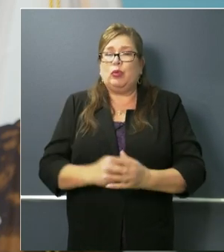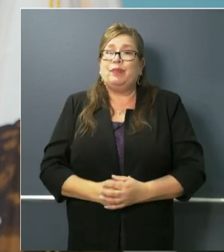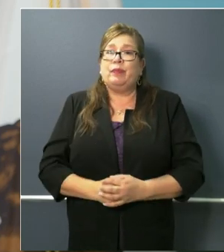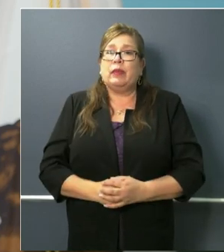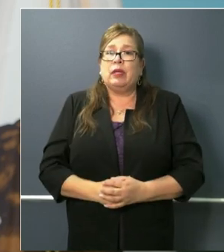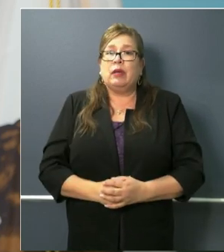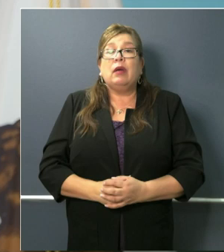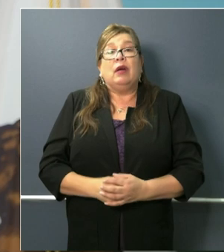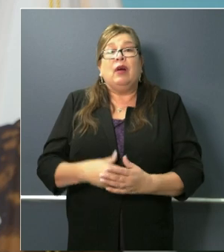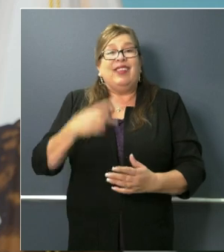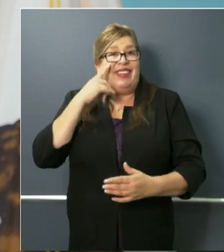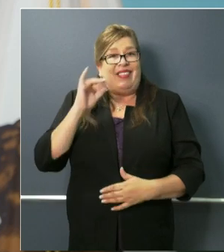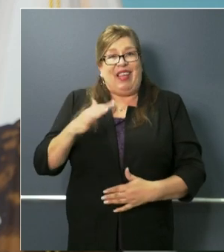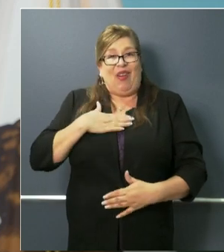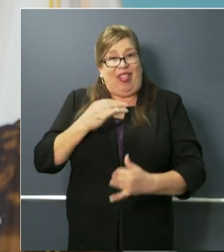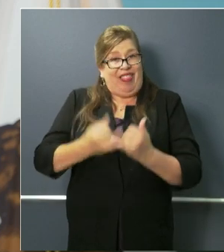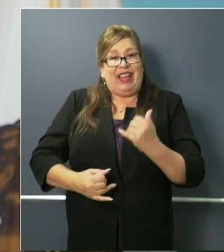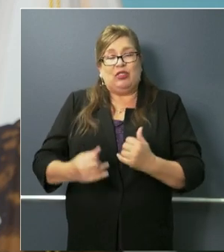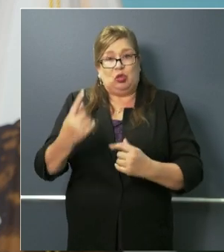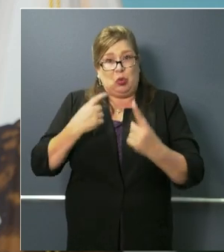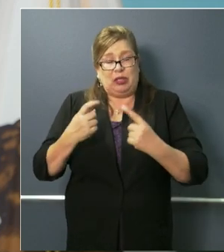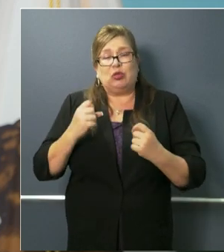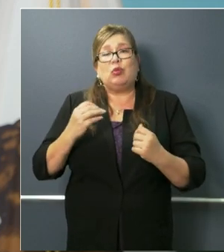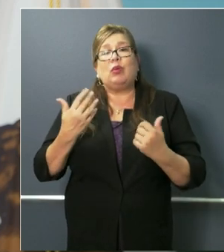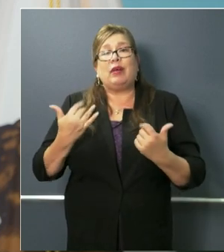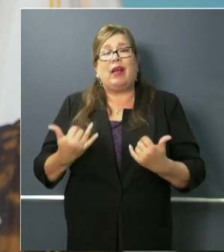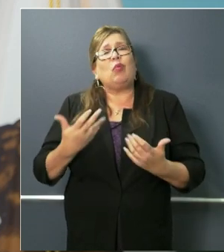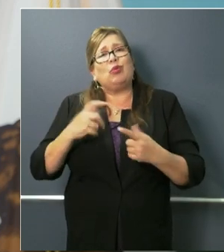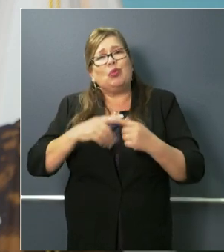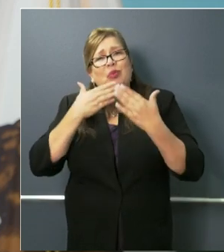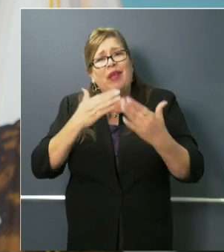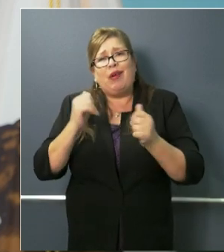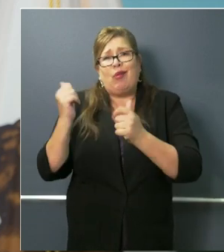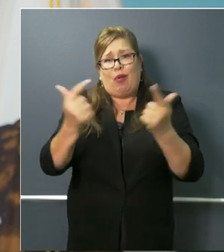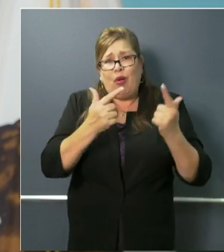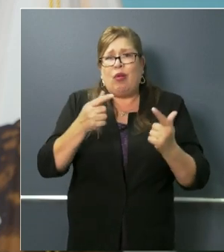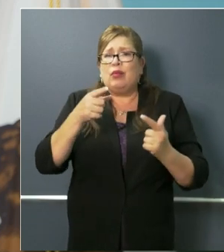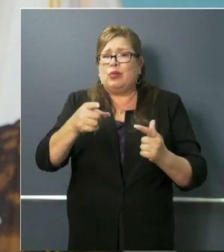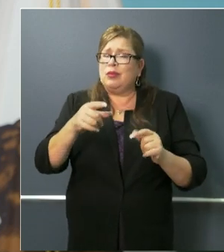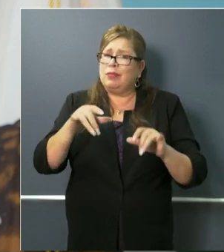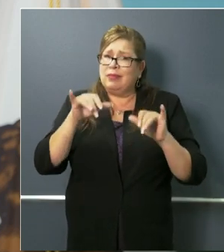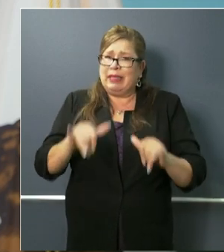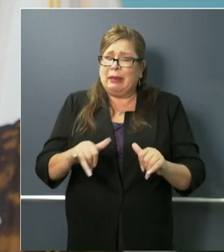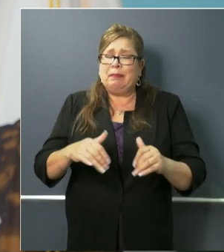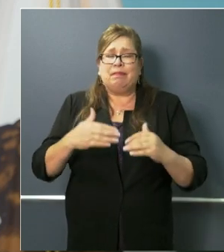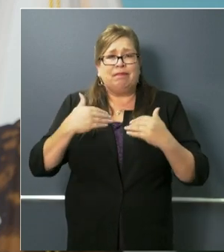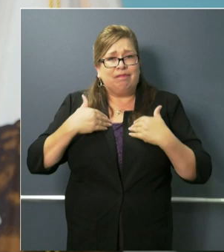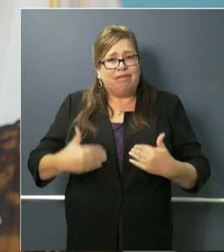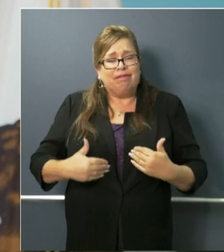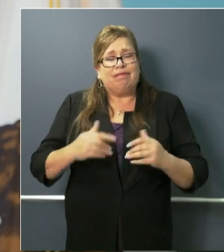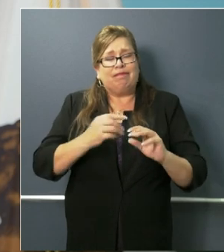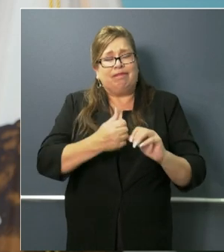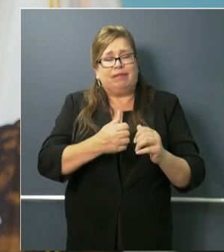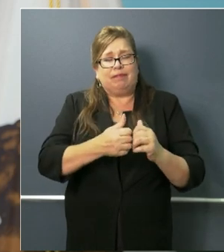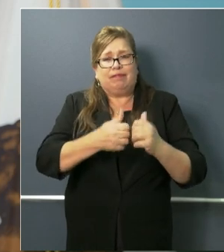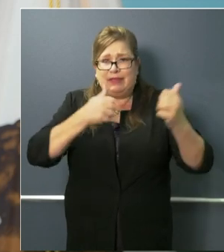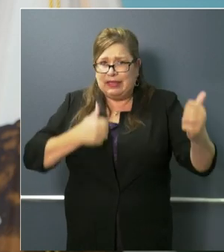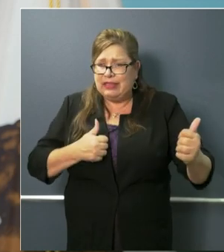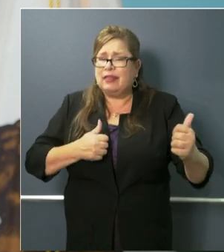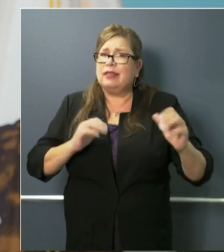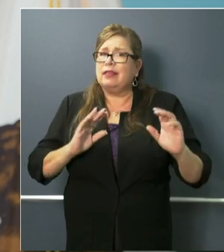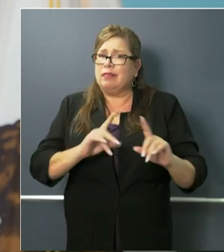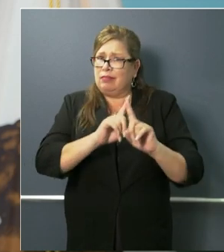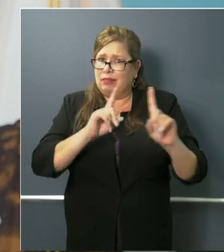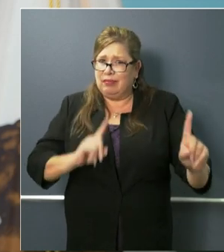i just want to thank everybody for their continued attention uh to practicing safe physical distancing uh to make sure